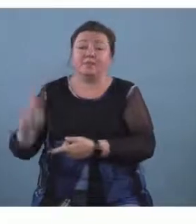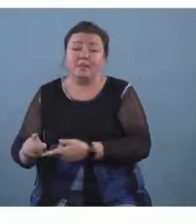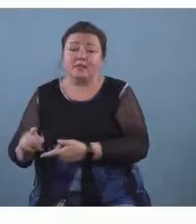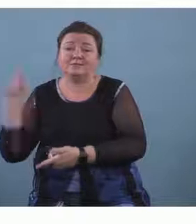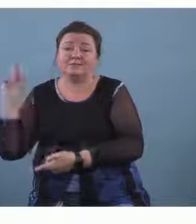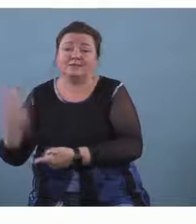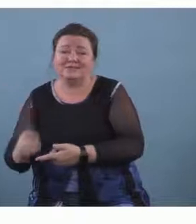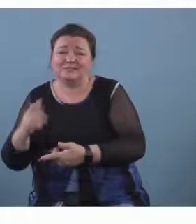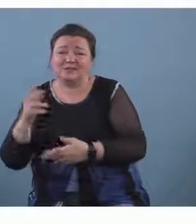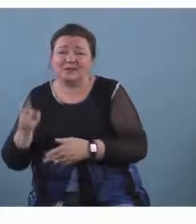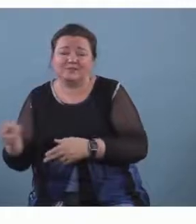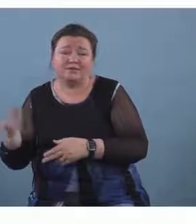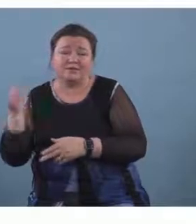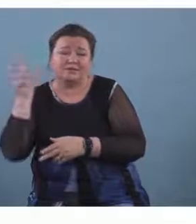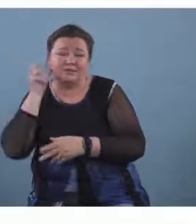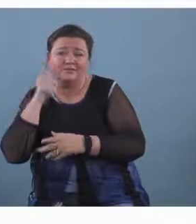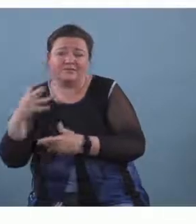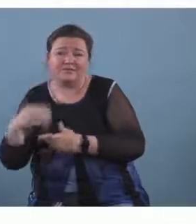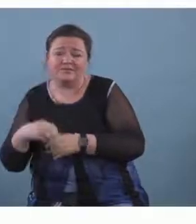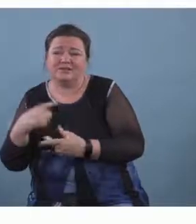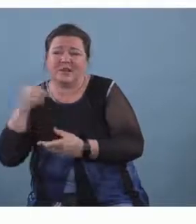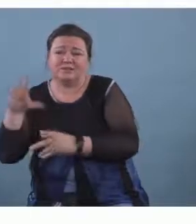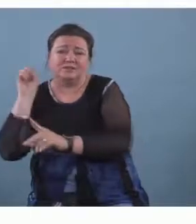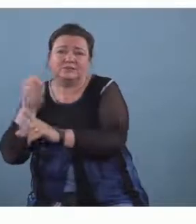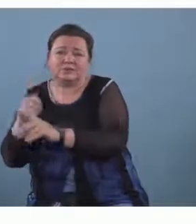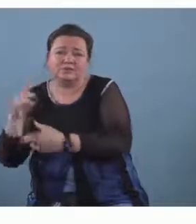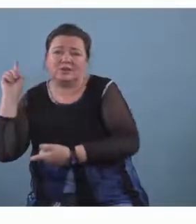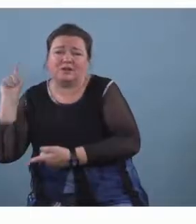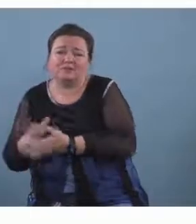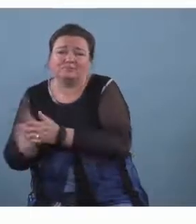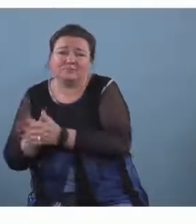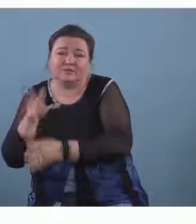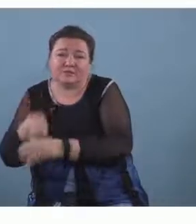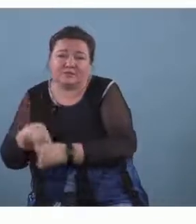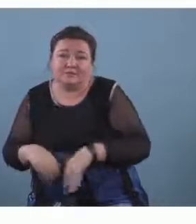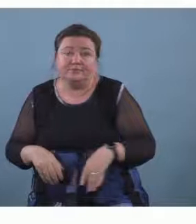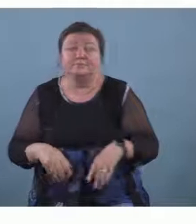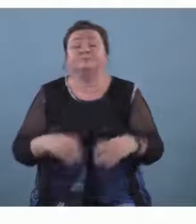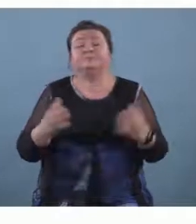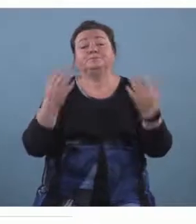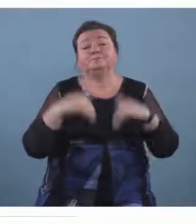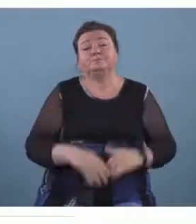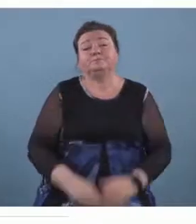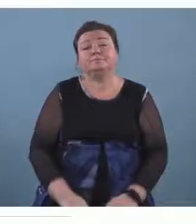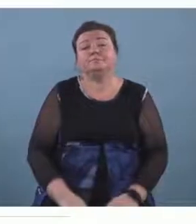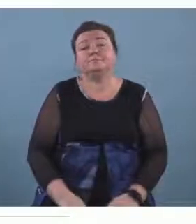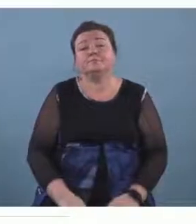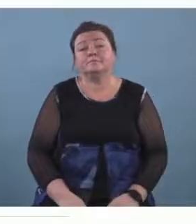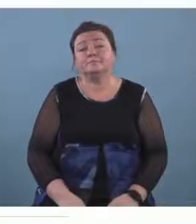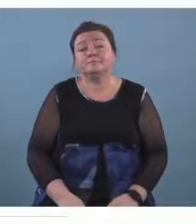hard of hearing children will want to take part um on the next slide slide we ask um